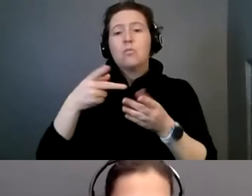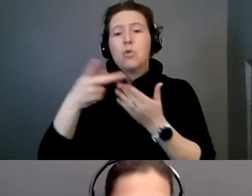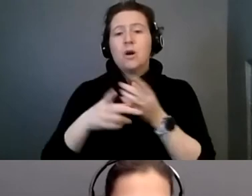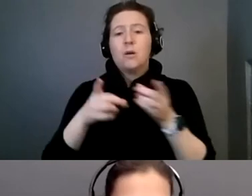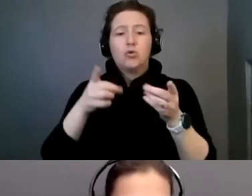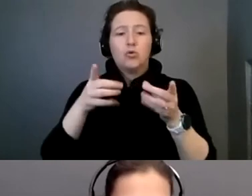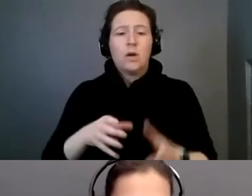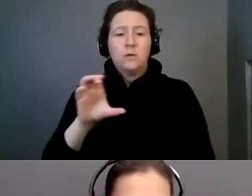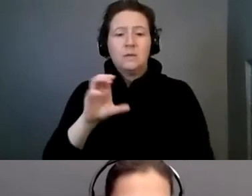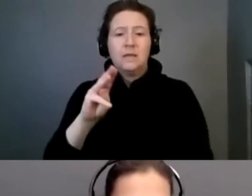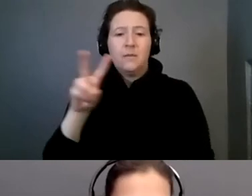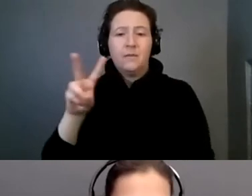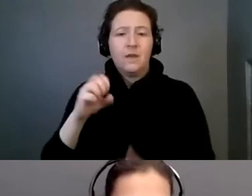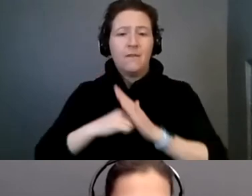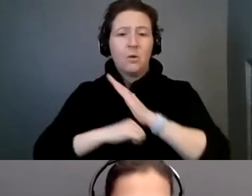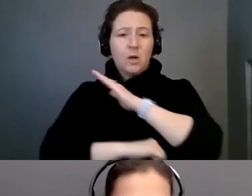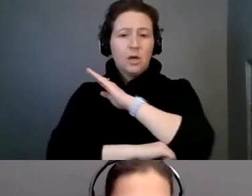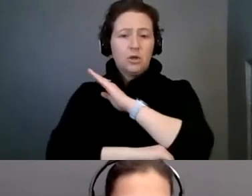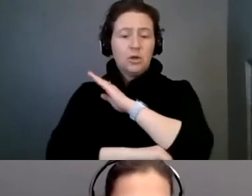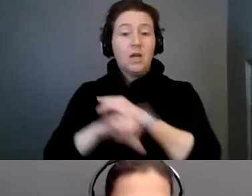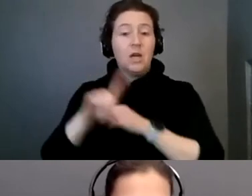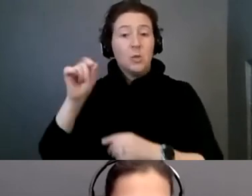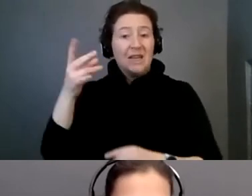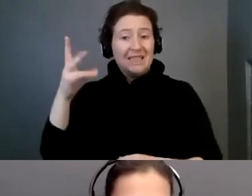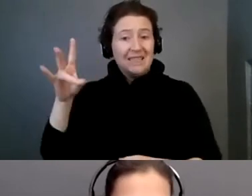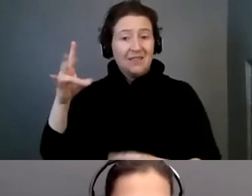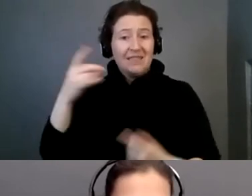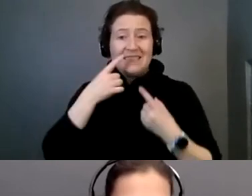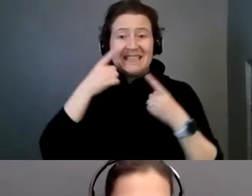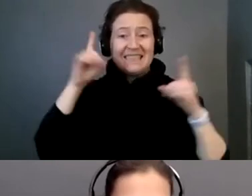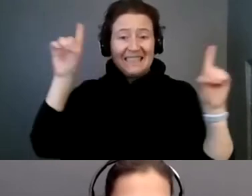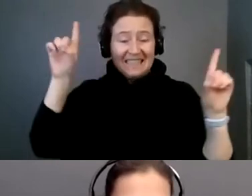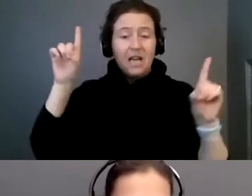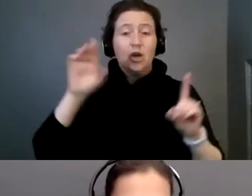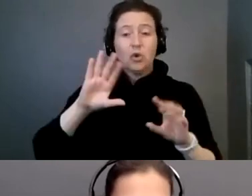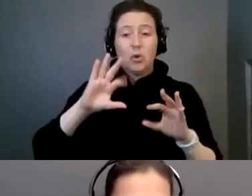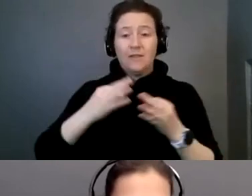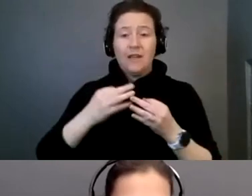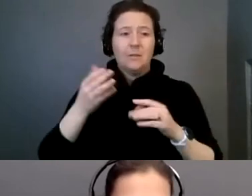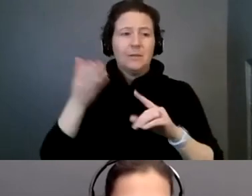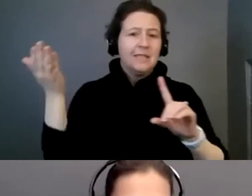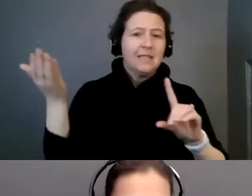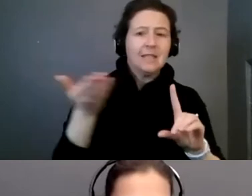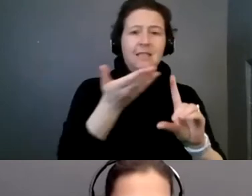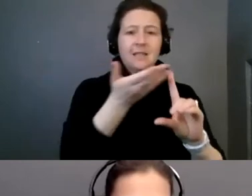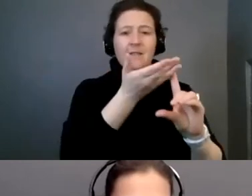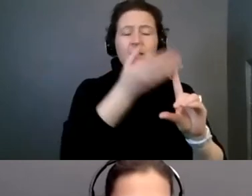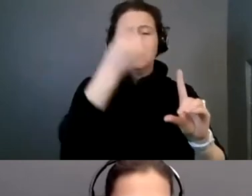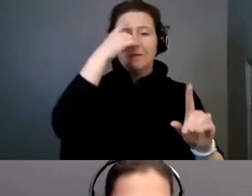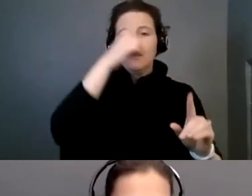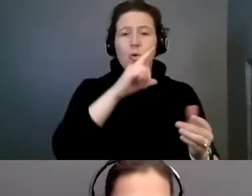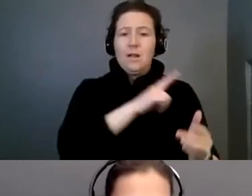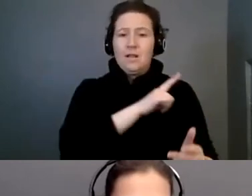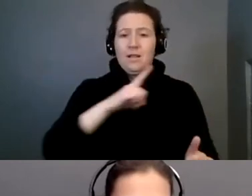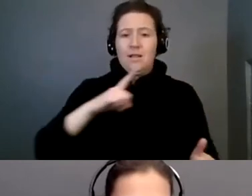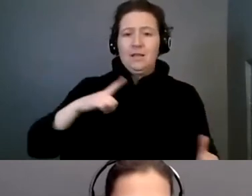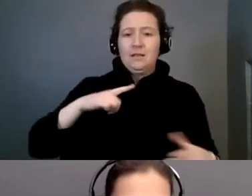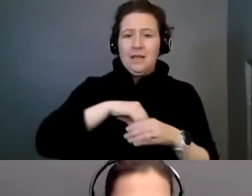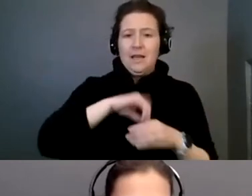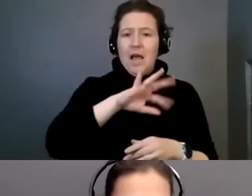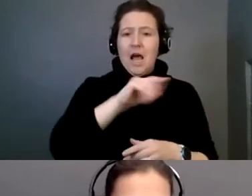she and her family successfully lobbied for CMV awareness and screening legislation in Iowa.